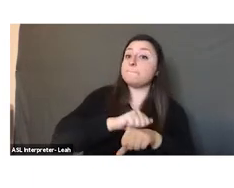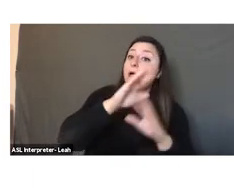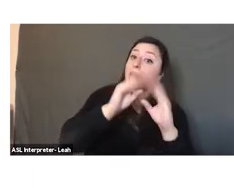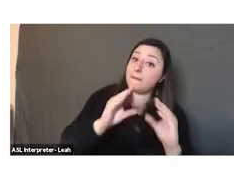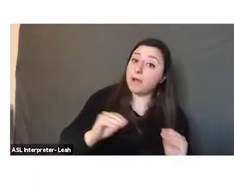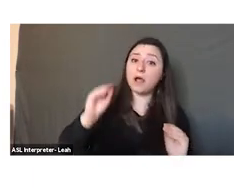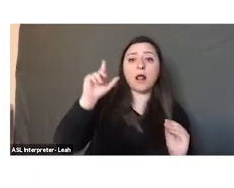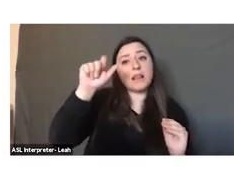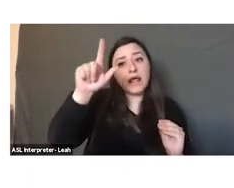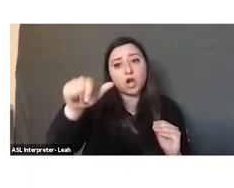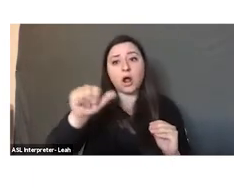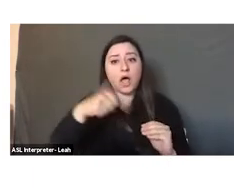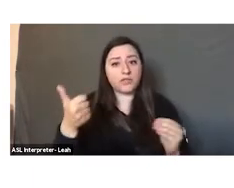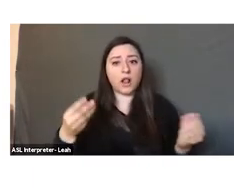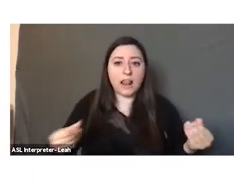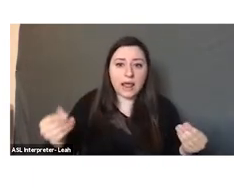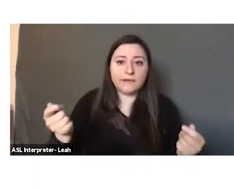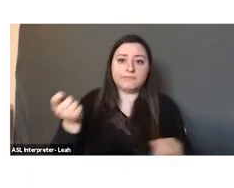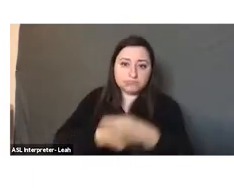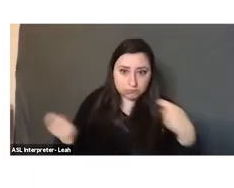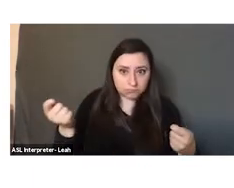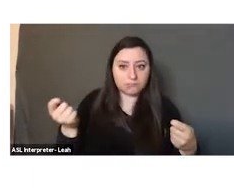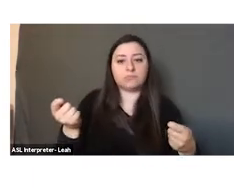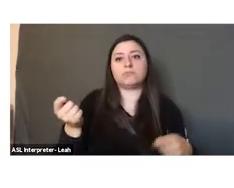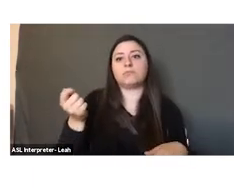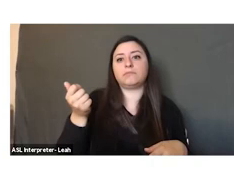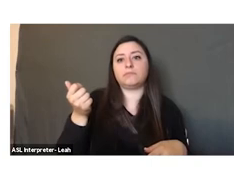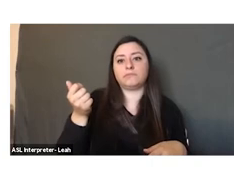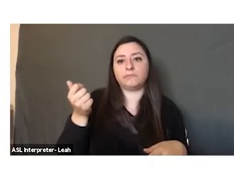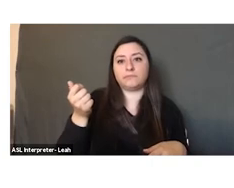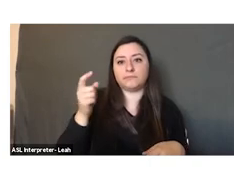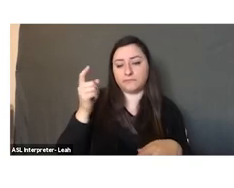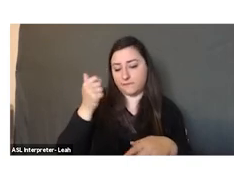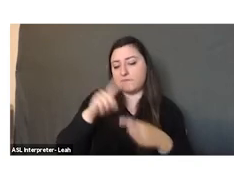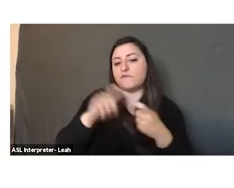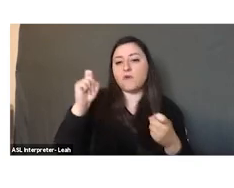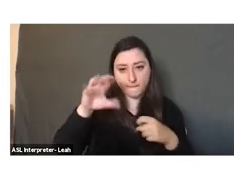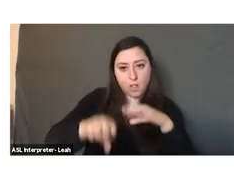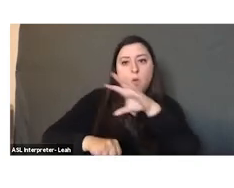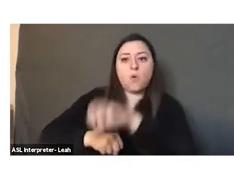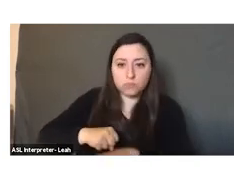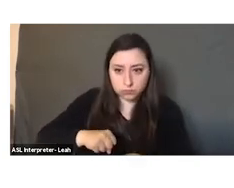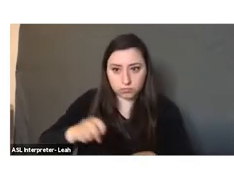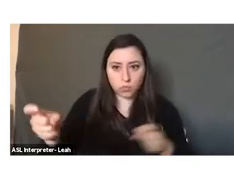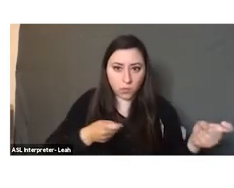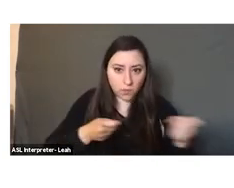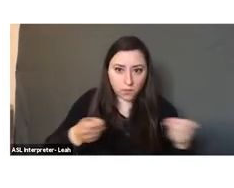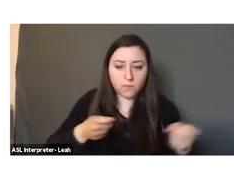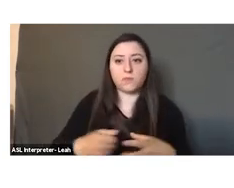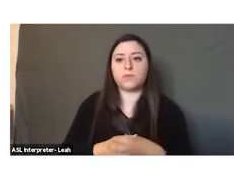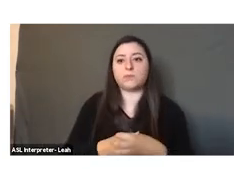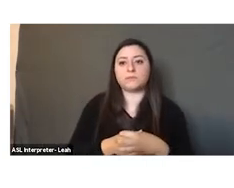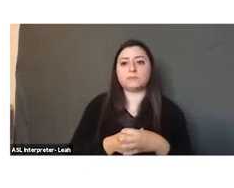and later on lands that were placed directly under colonial rule. and this contributed to these